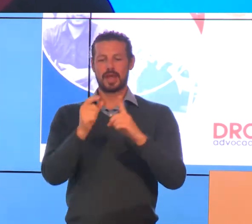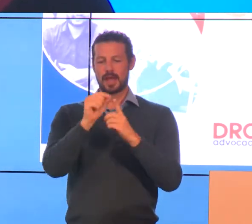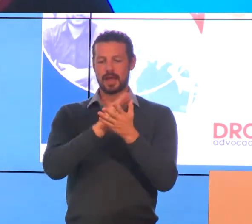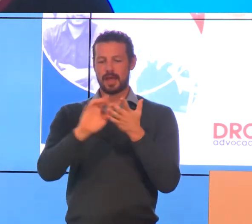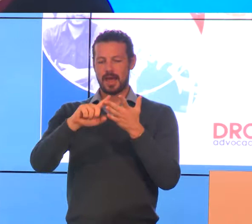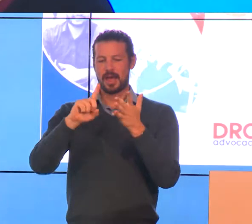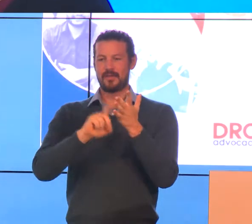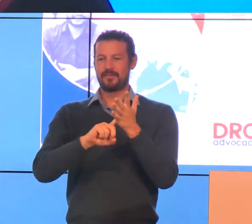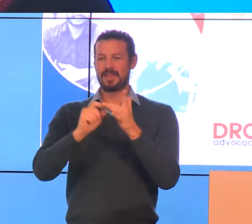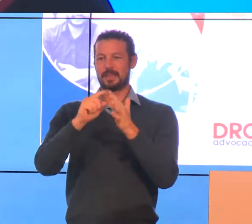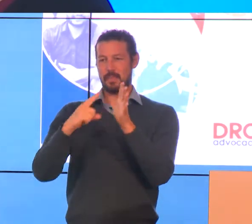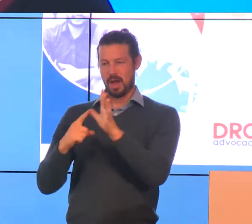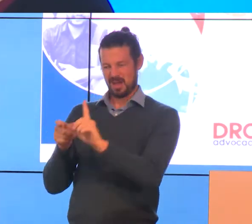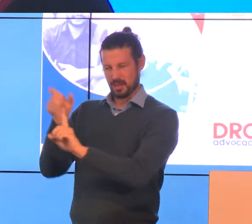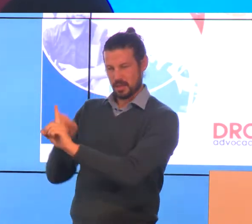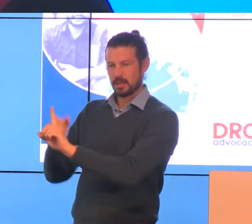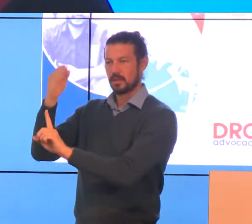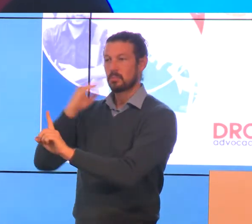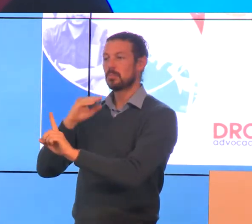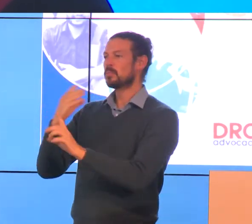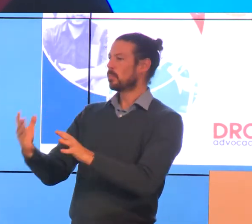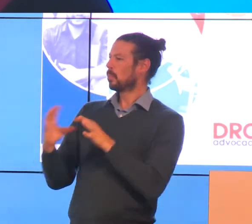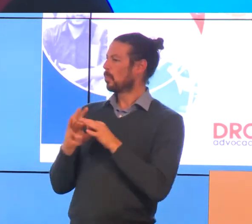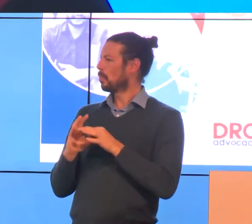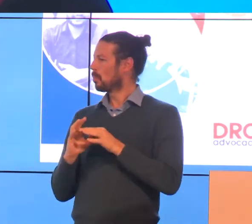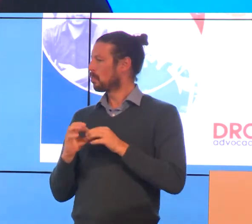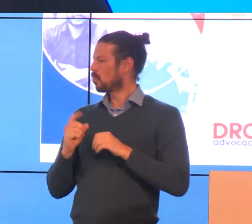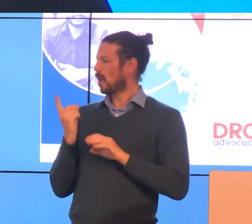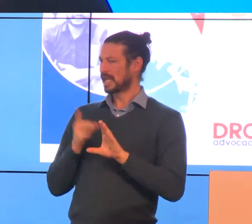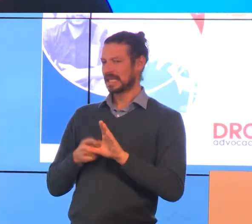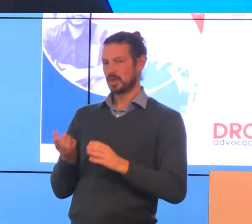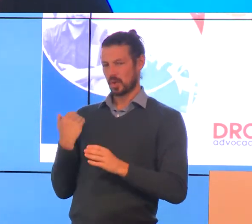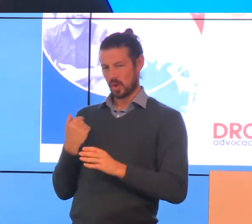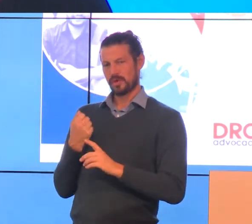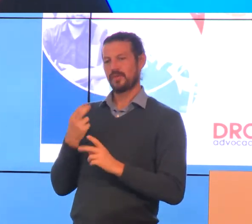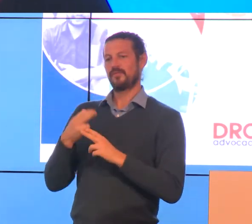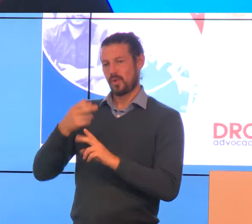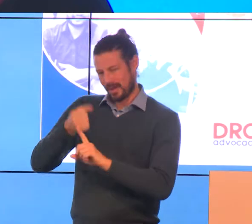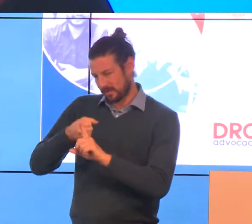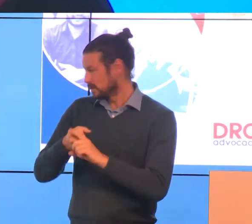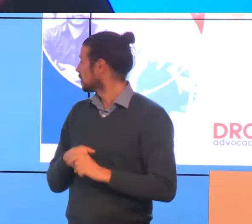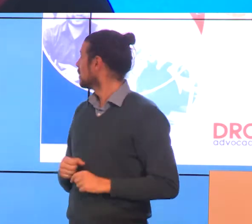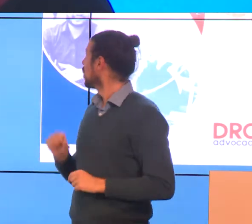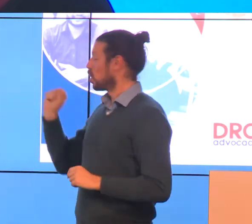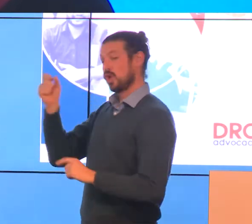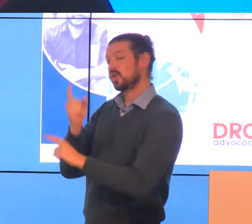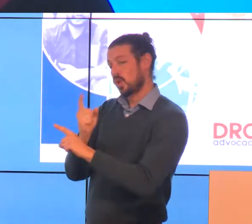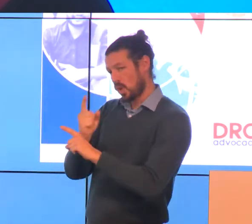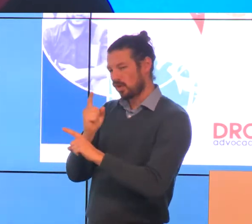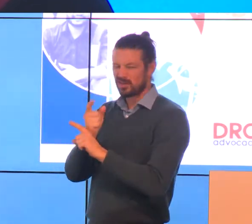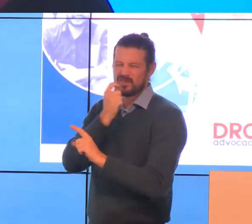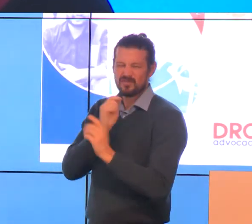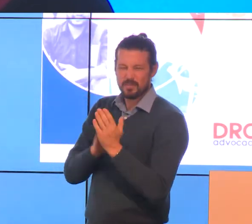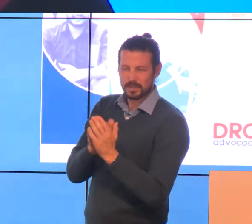Philippa engaged in our advocacy service probably about a year ago, and this is what she said a few